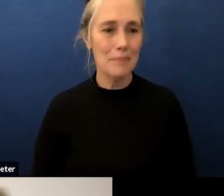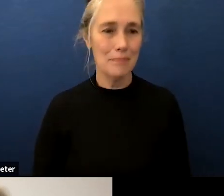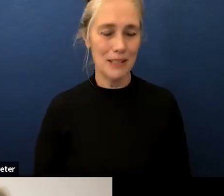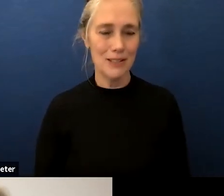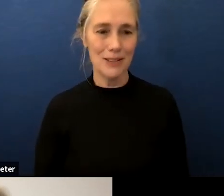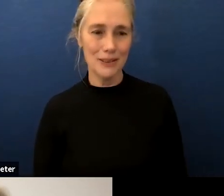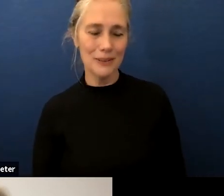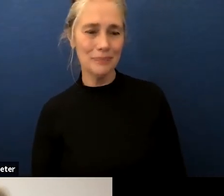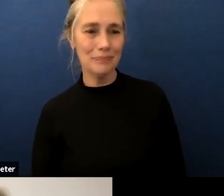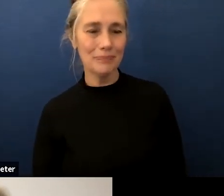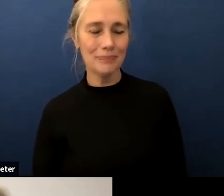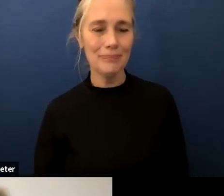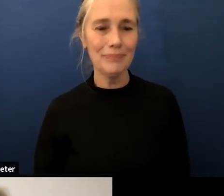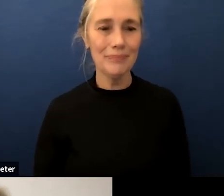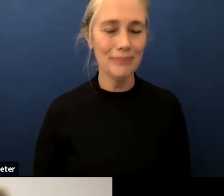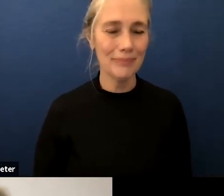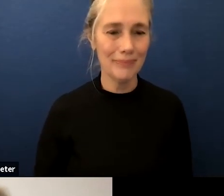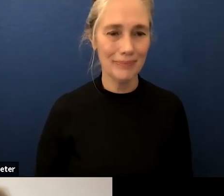thank you